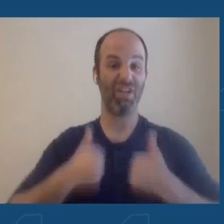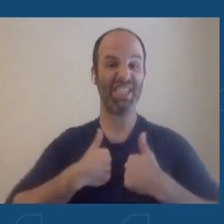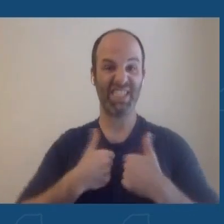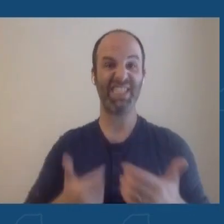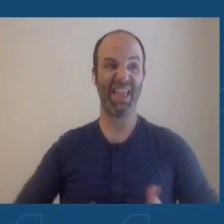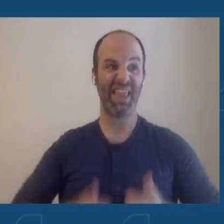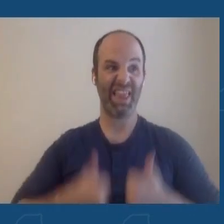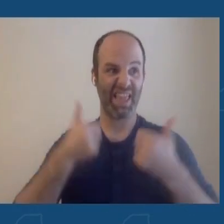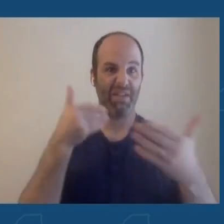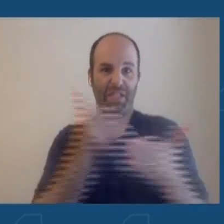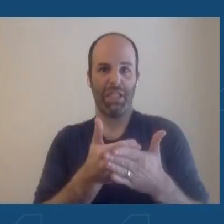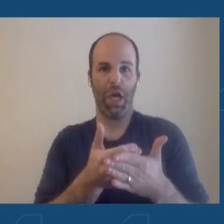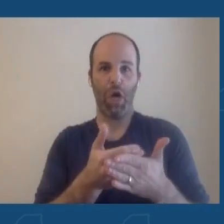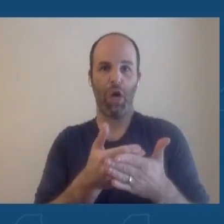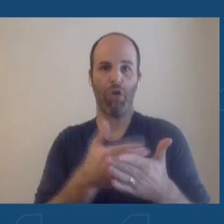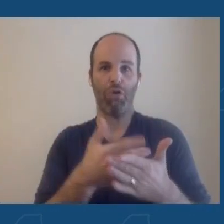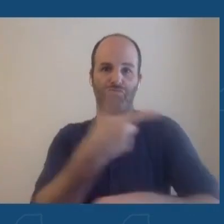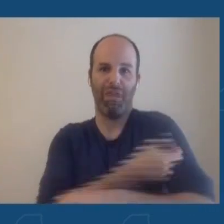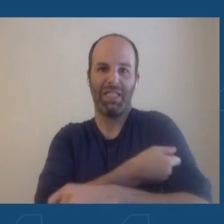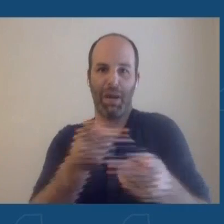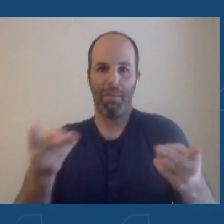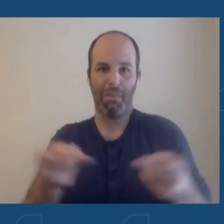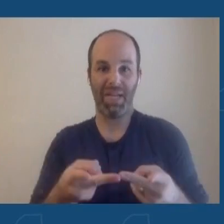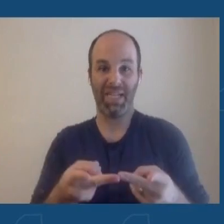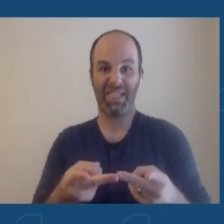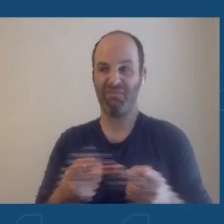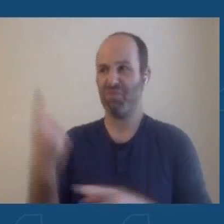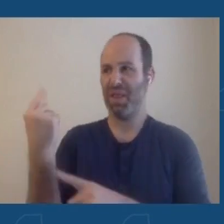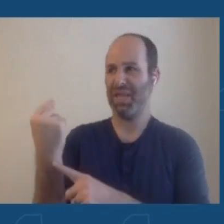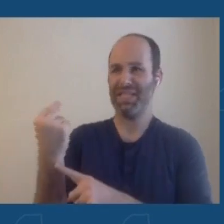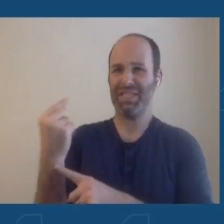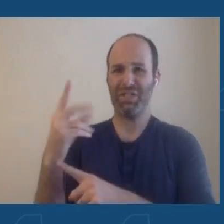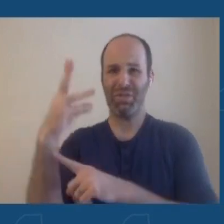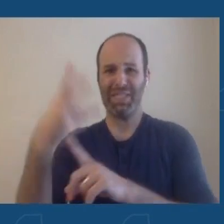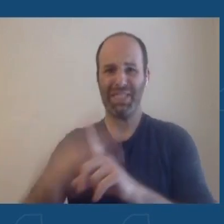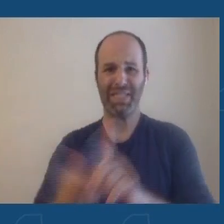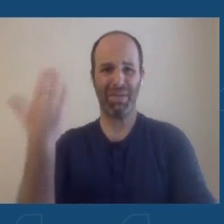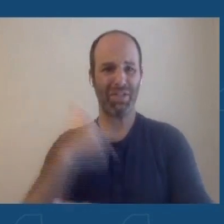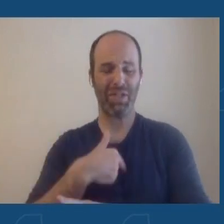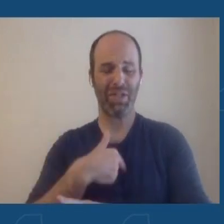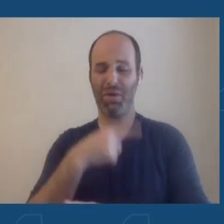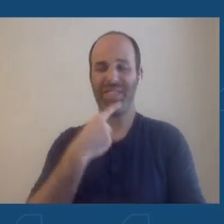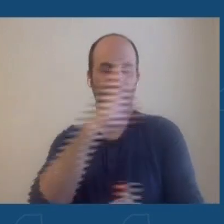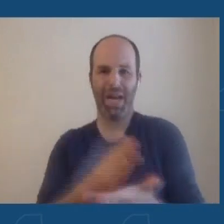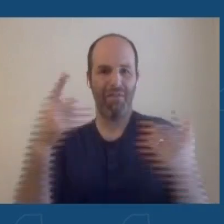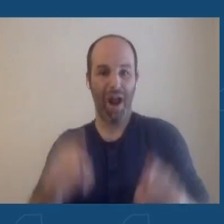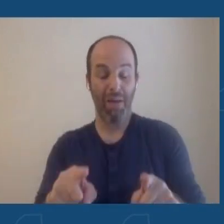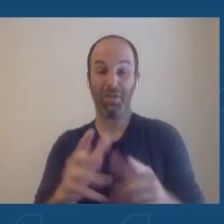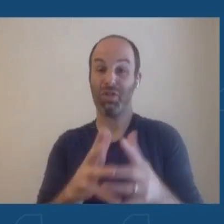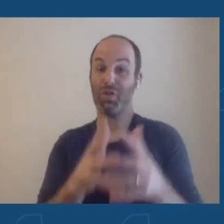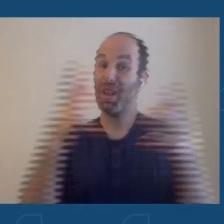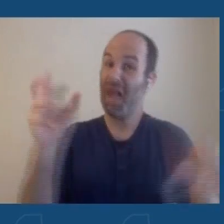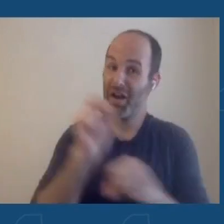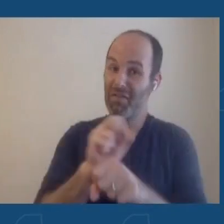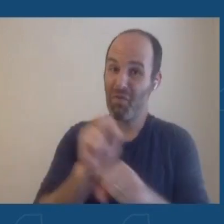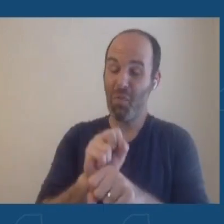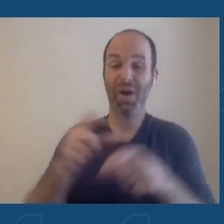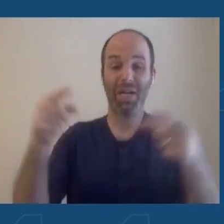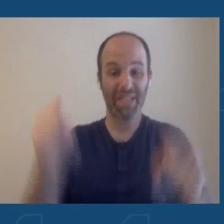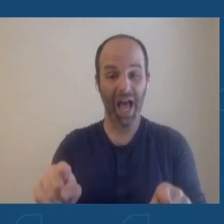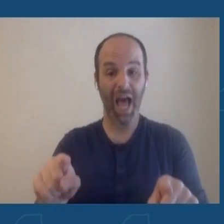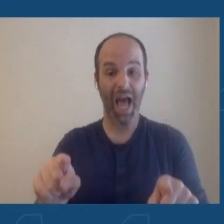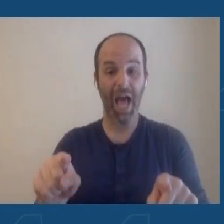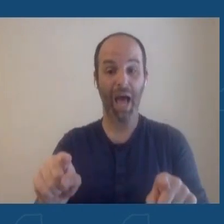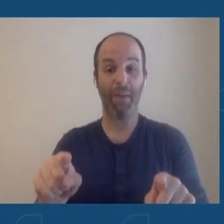A year ago, we would have just thought that's never going to happen, or even six months ago. So a lot of work has been behind this. We have